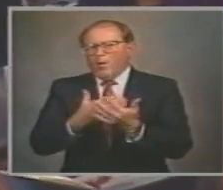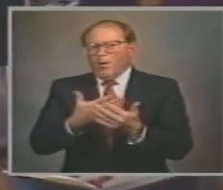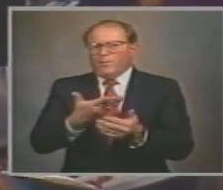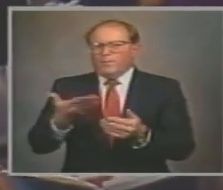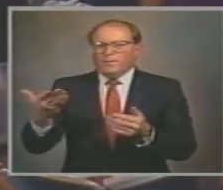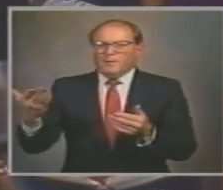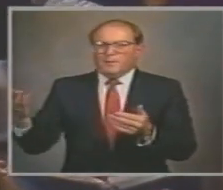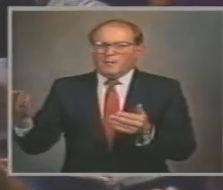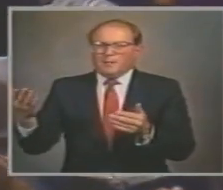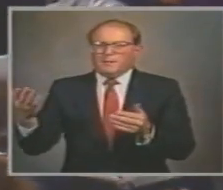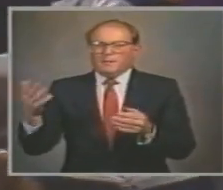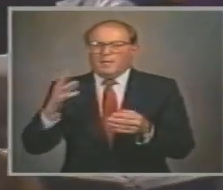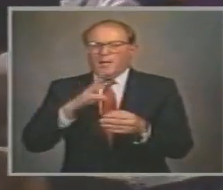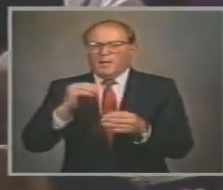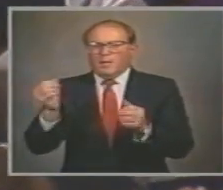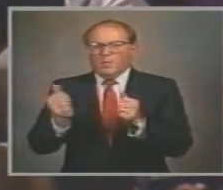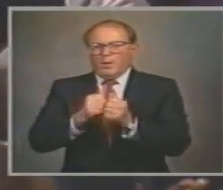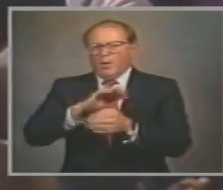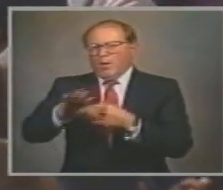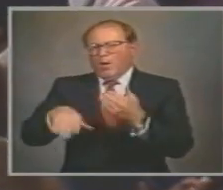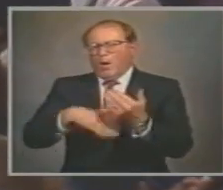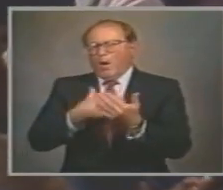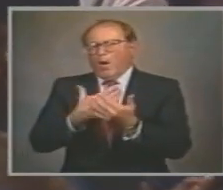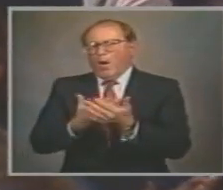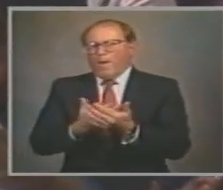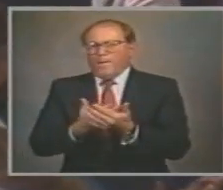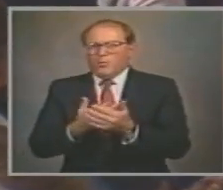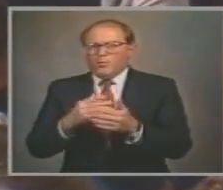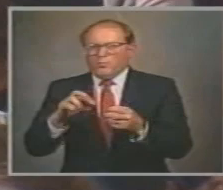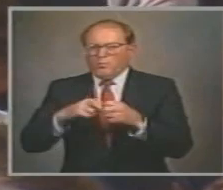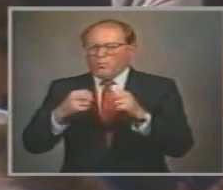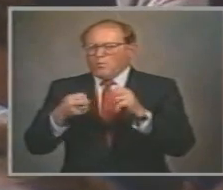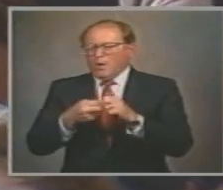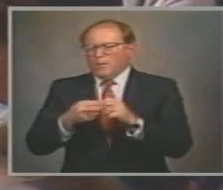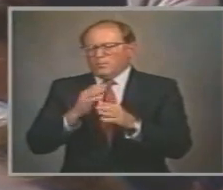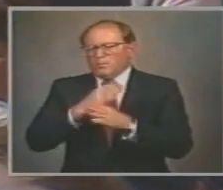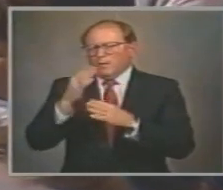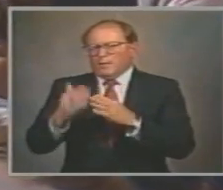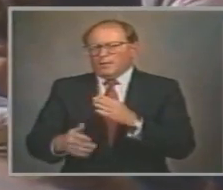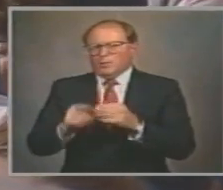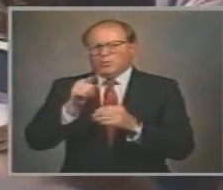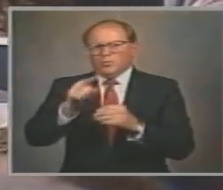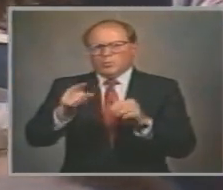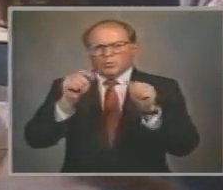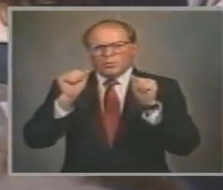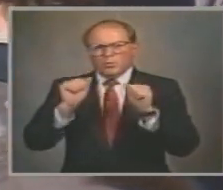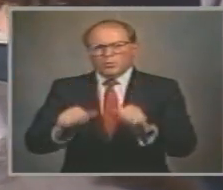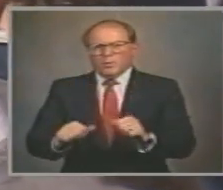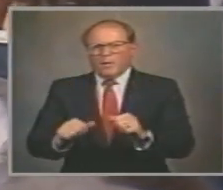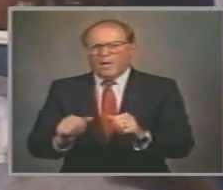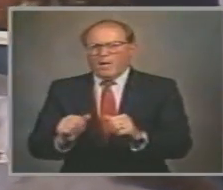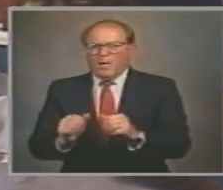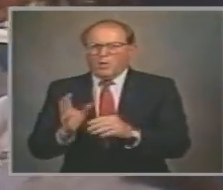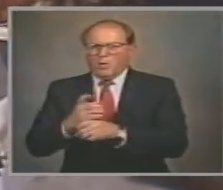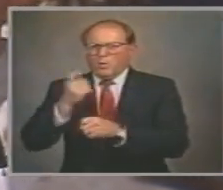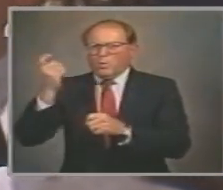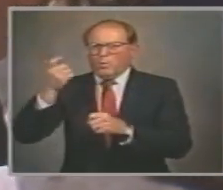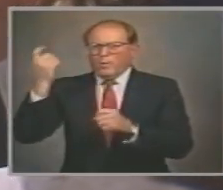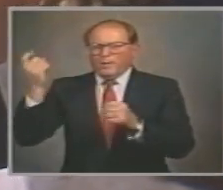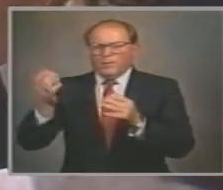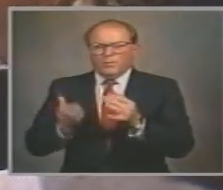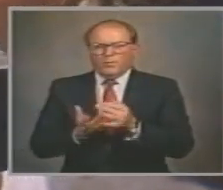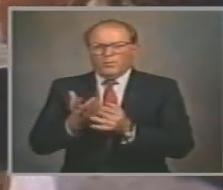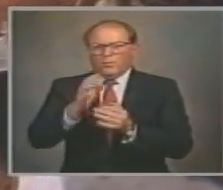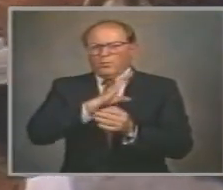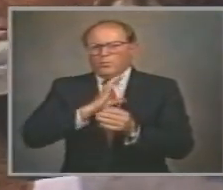And all your conflict's past You may come through Christ